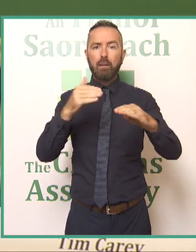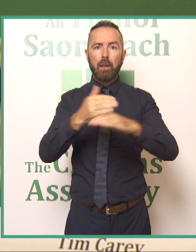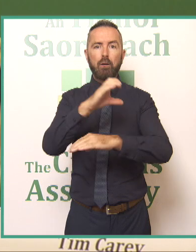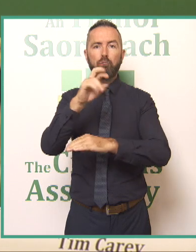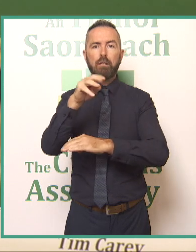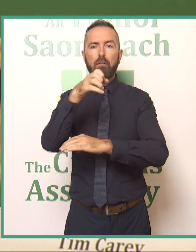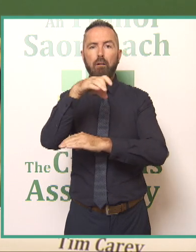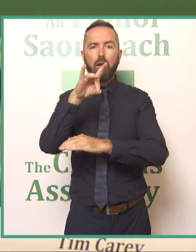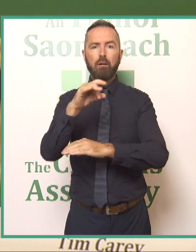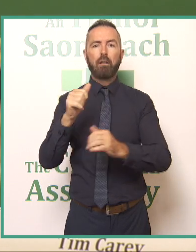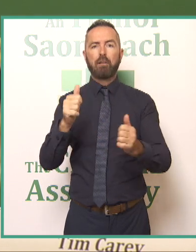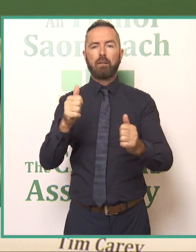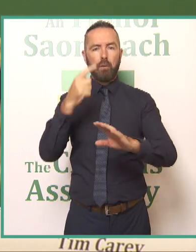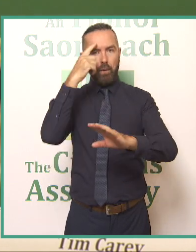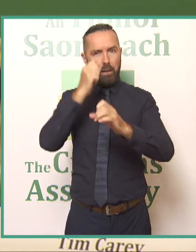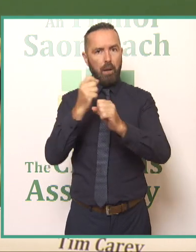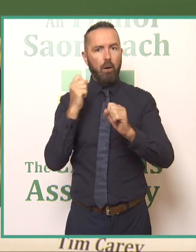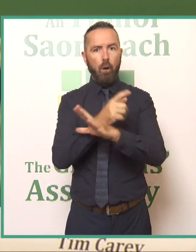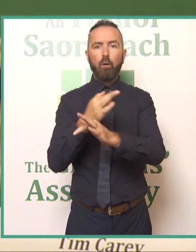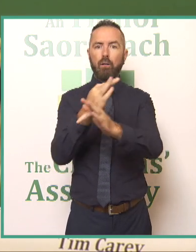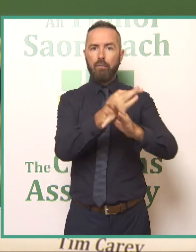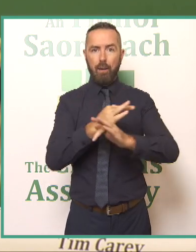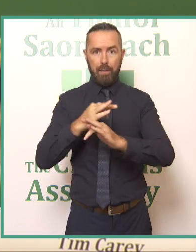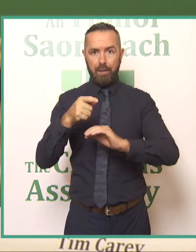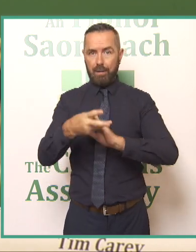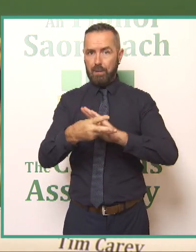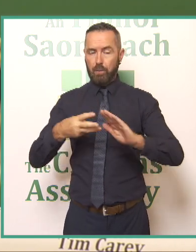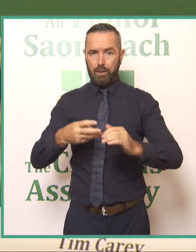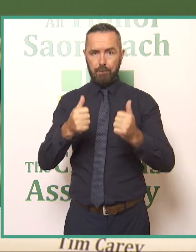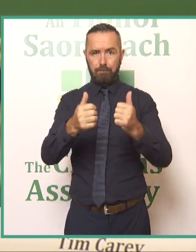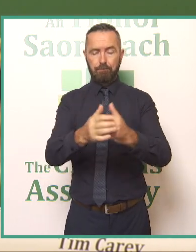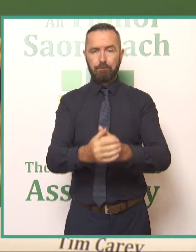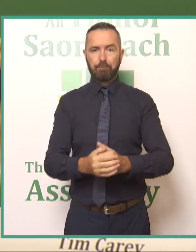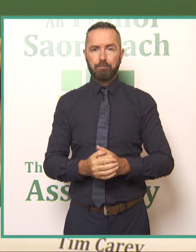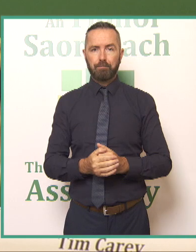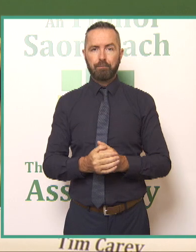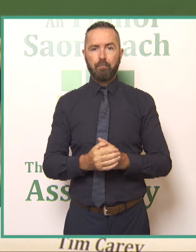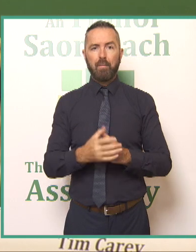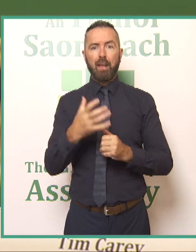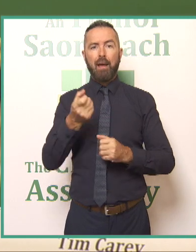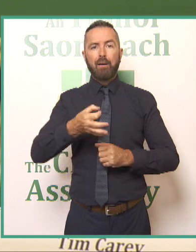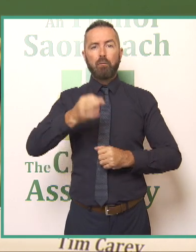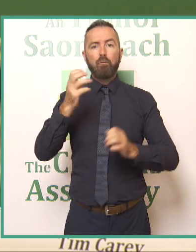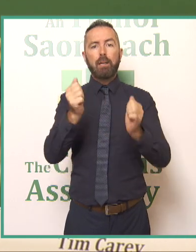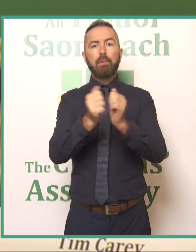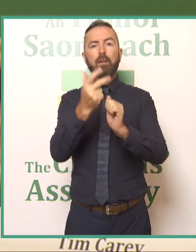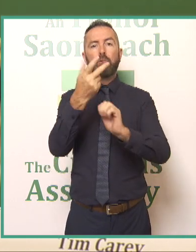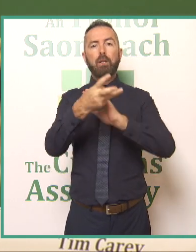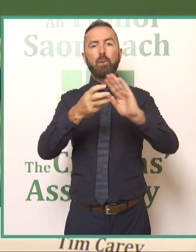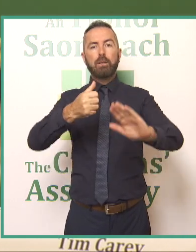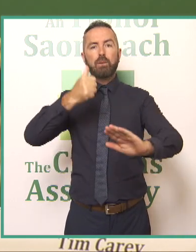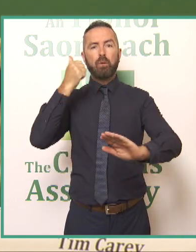and that we're thinking about all of those families and all this week and we had a great meeting three weeks ago